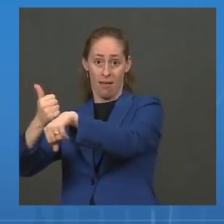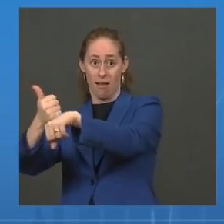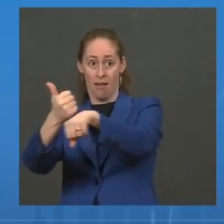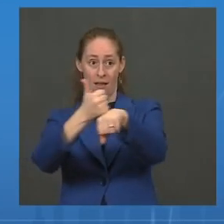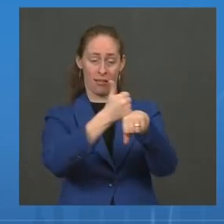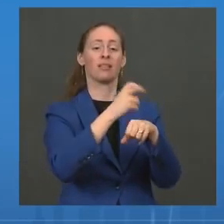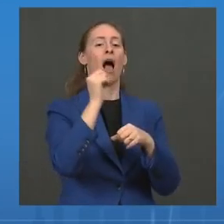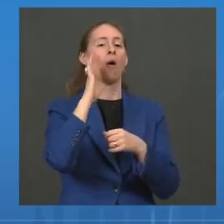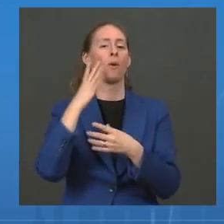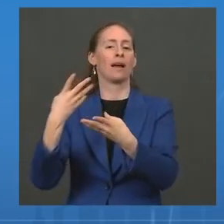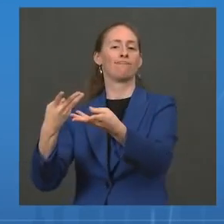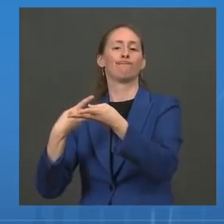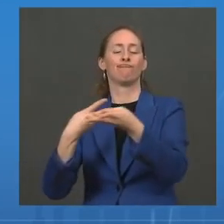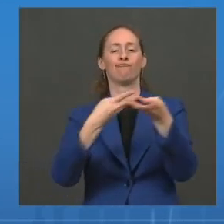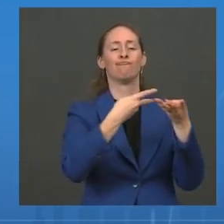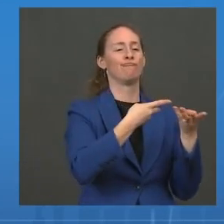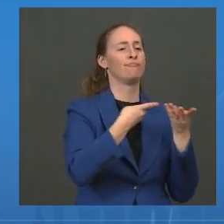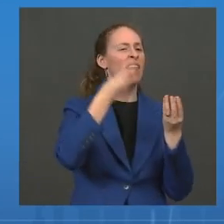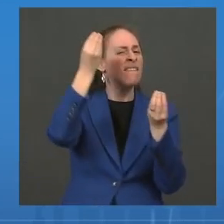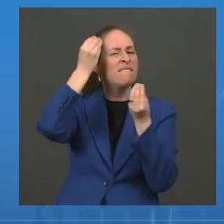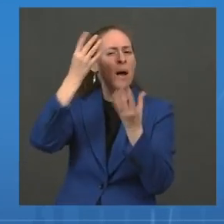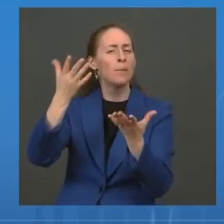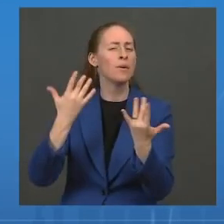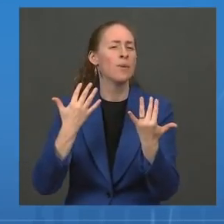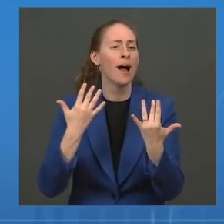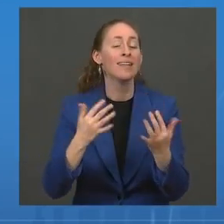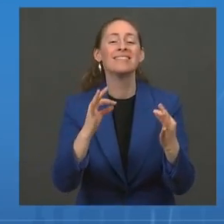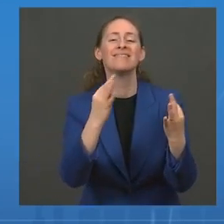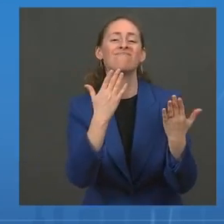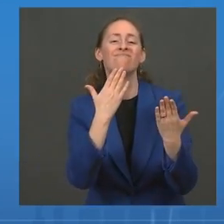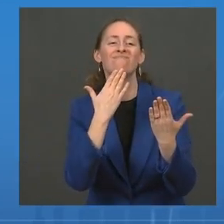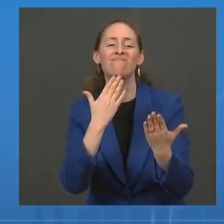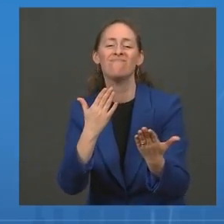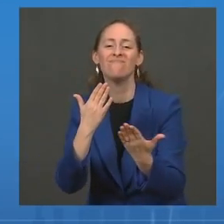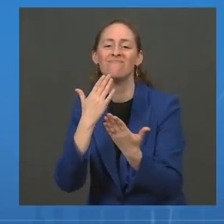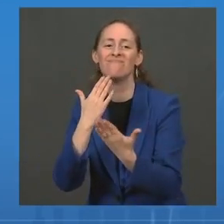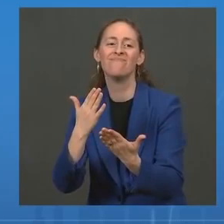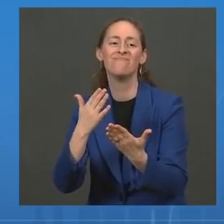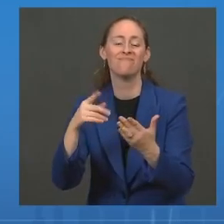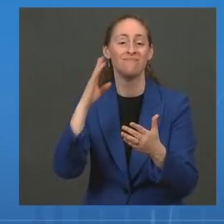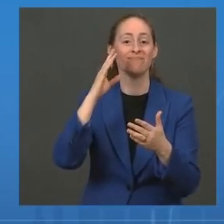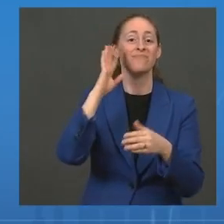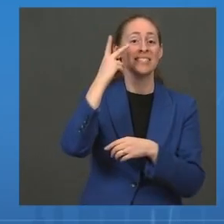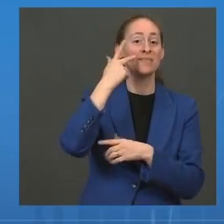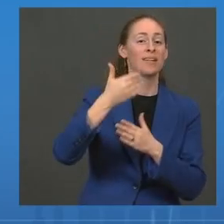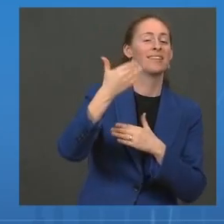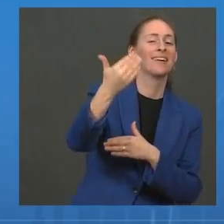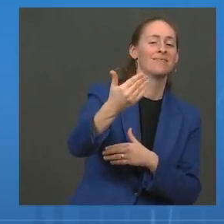partners. Mr. I want to thank everybody for today's briefing and look forward to the next one. Thank you.